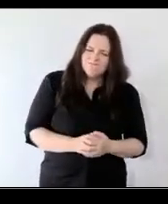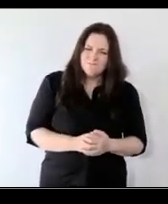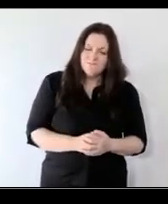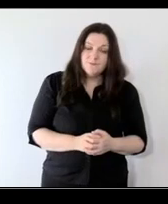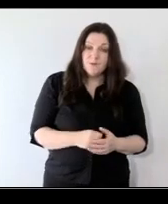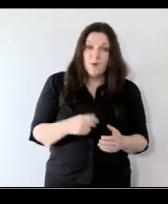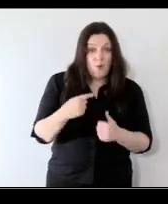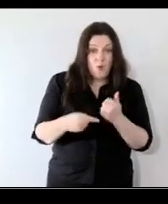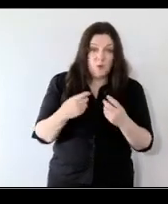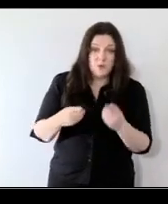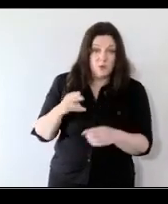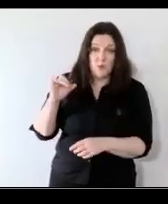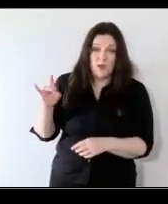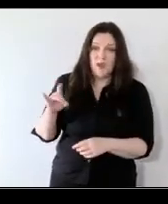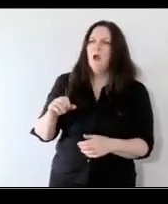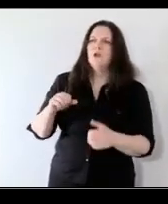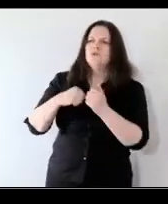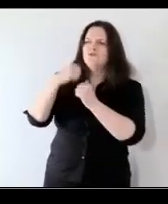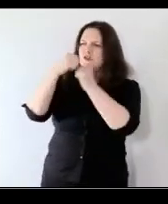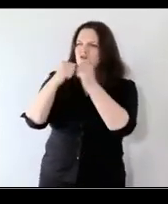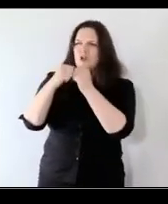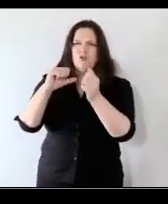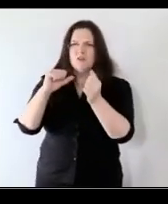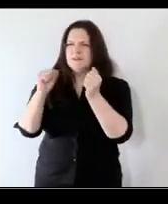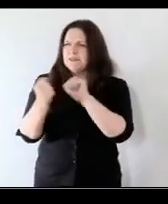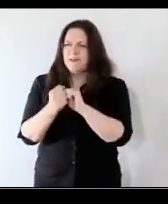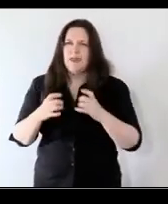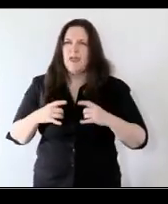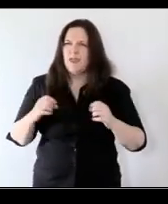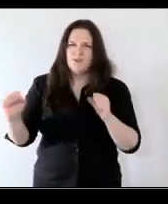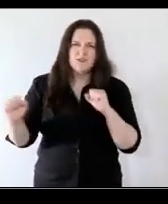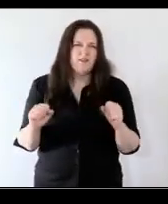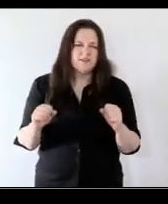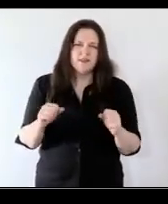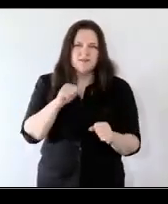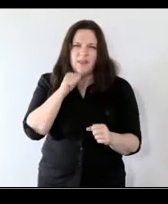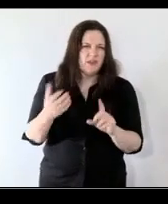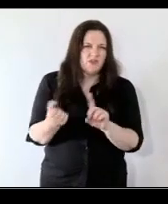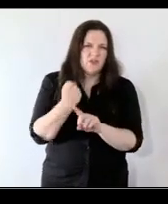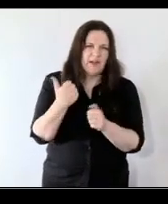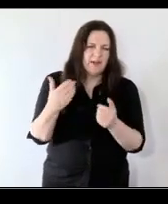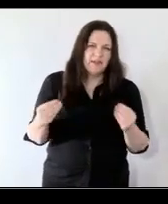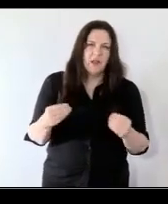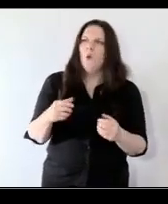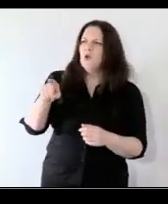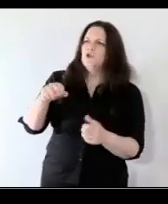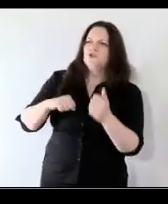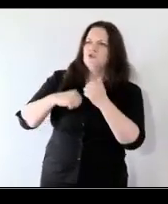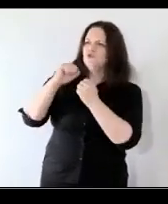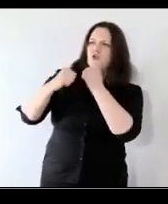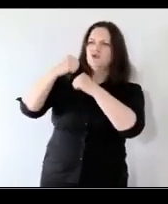we're always doing it in the uk we always restructure our health service nearly it never really gets us anywhere i i do think all of this